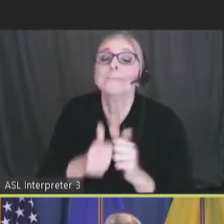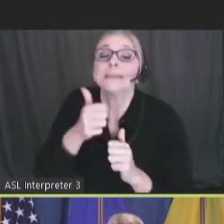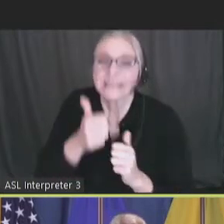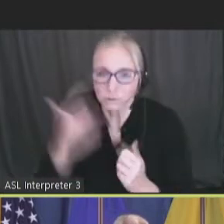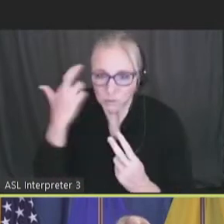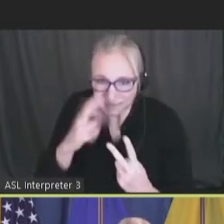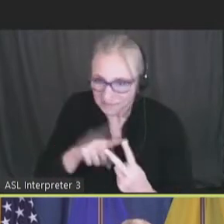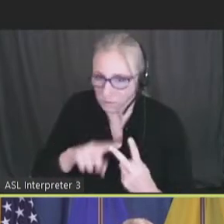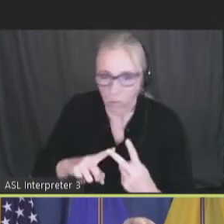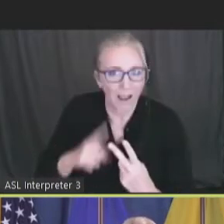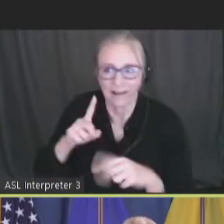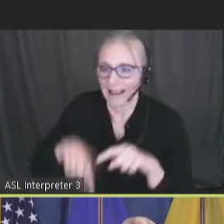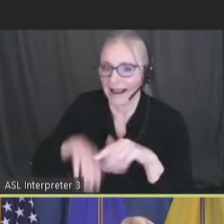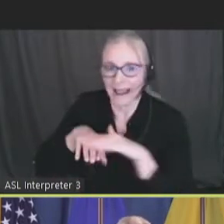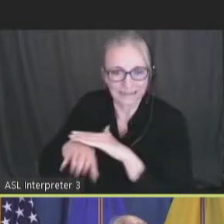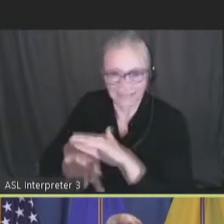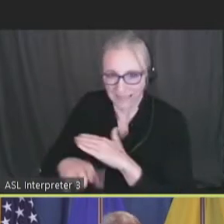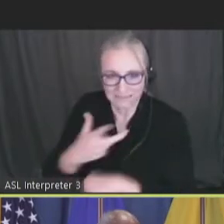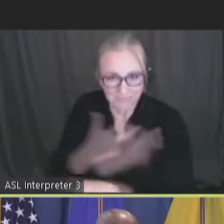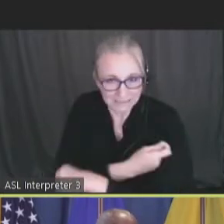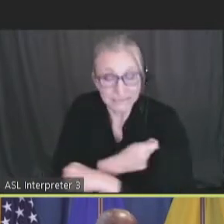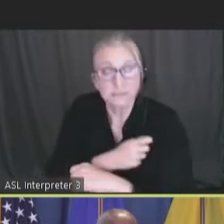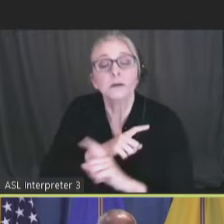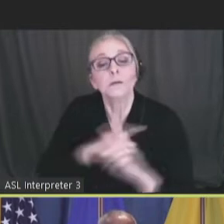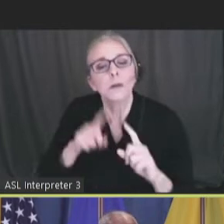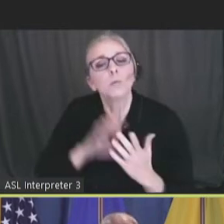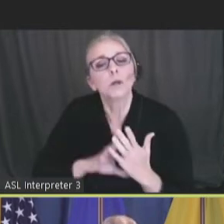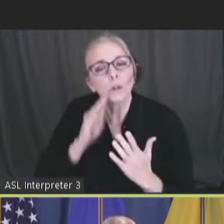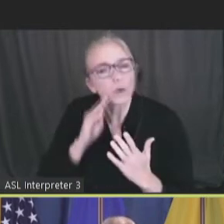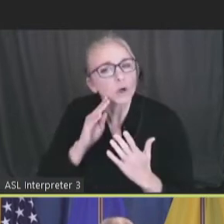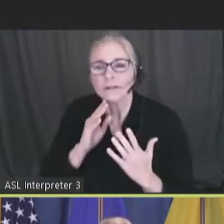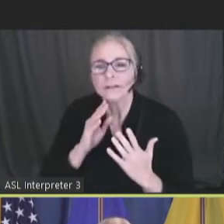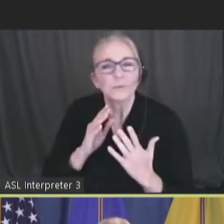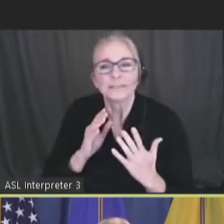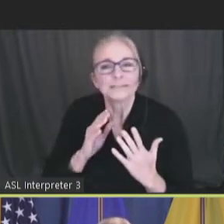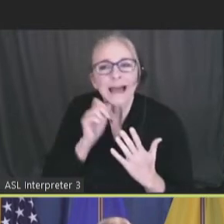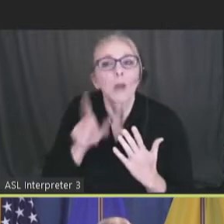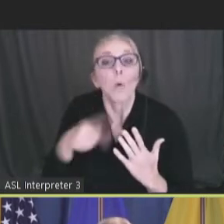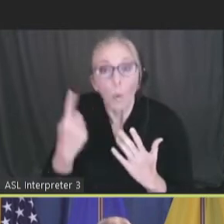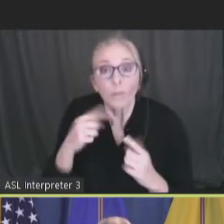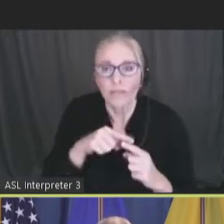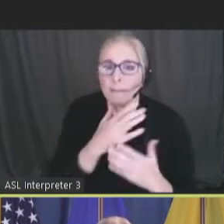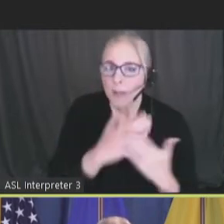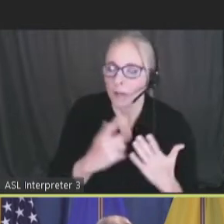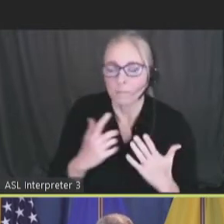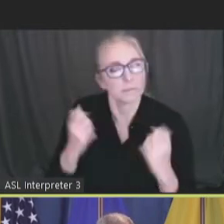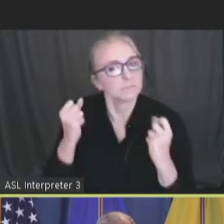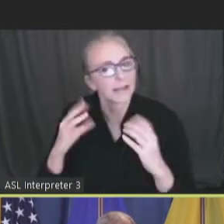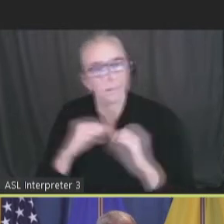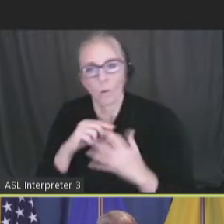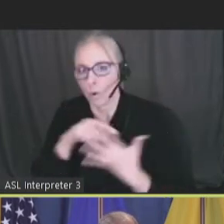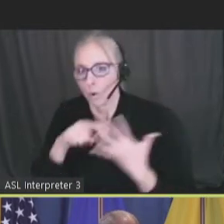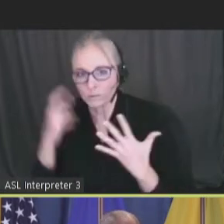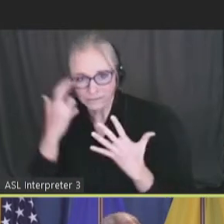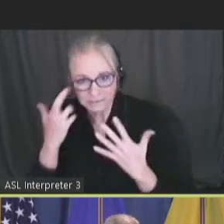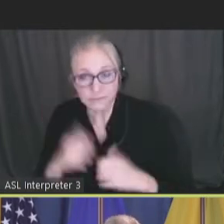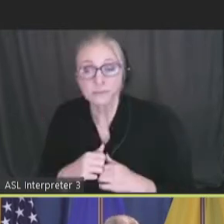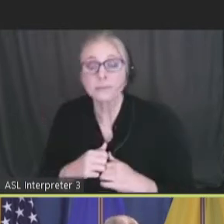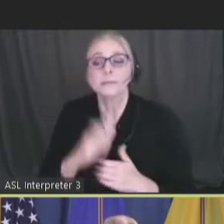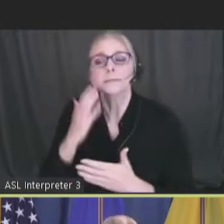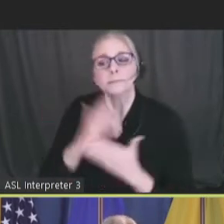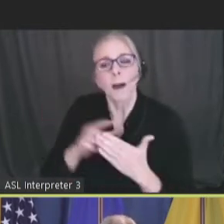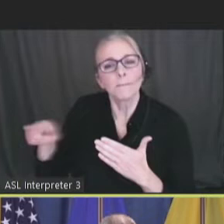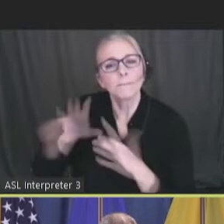vaccinations. And, but we learned that there was so much more. We realized that we were dealing with segments of the